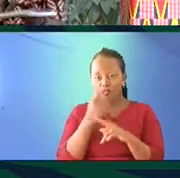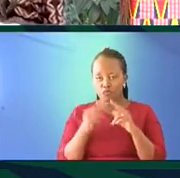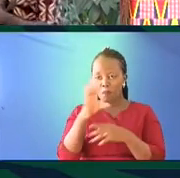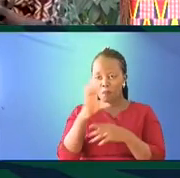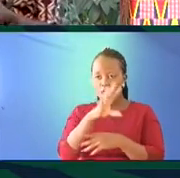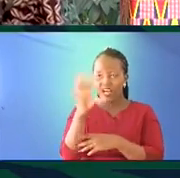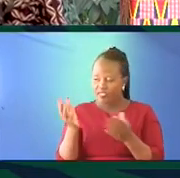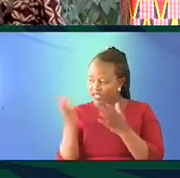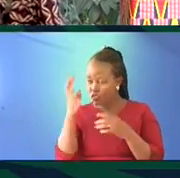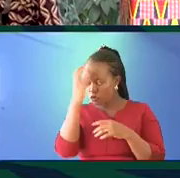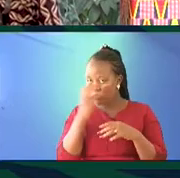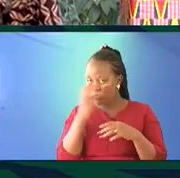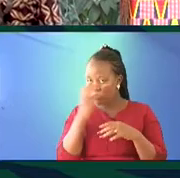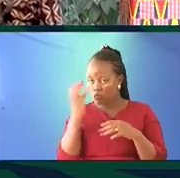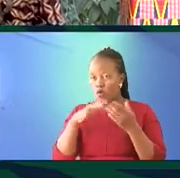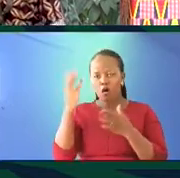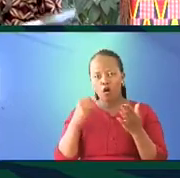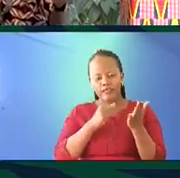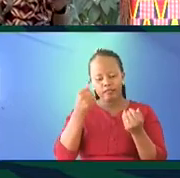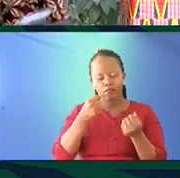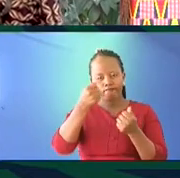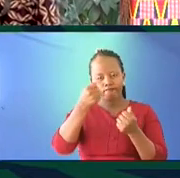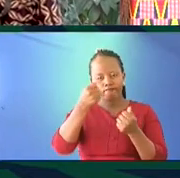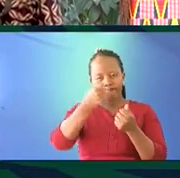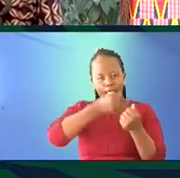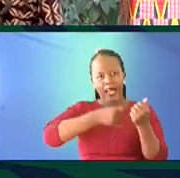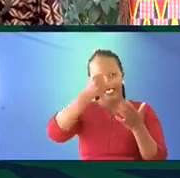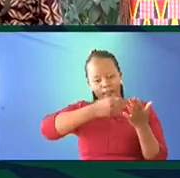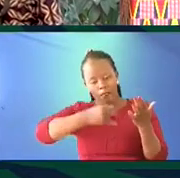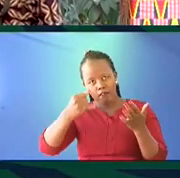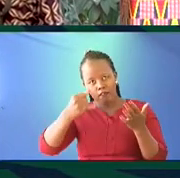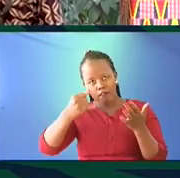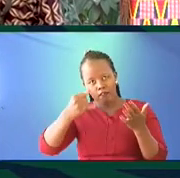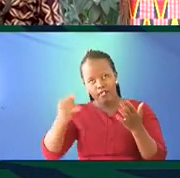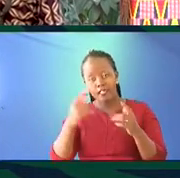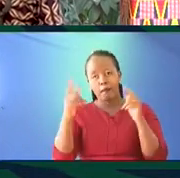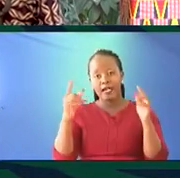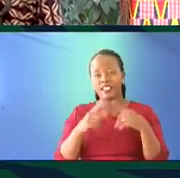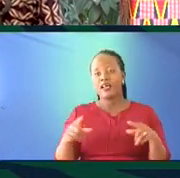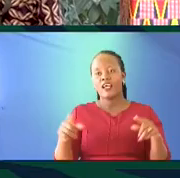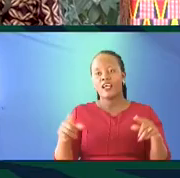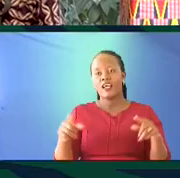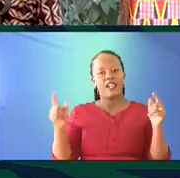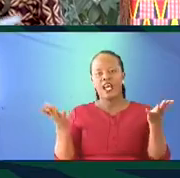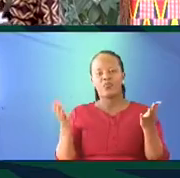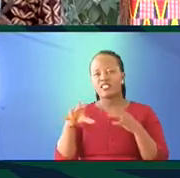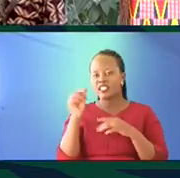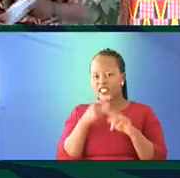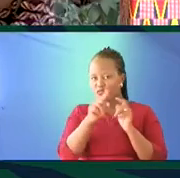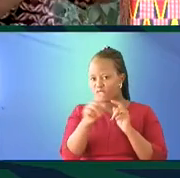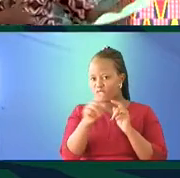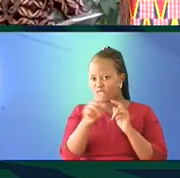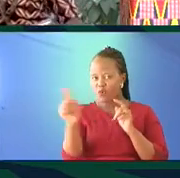physically. All those artifacts they find in the museums in London or wherever. But language, language has not been taken away